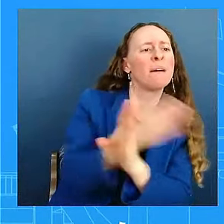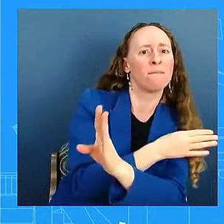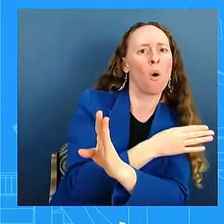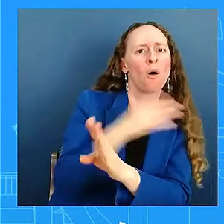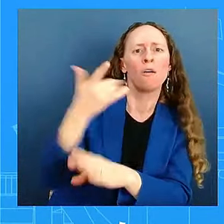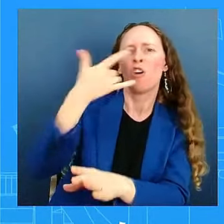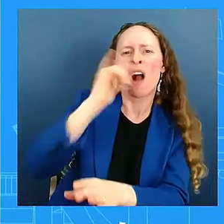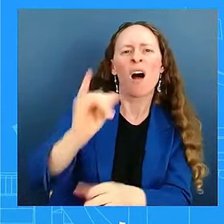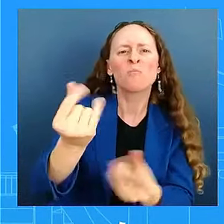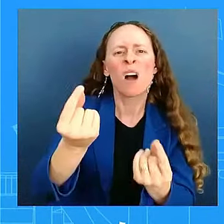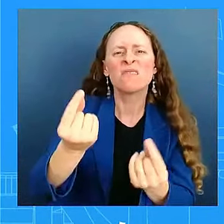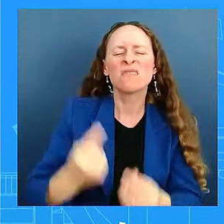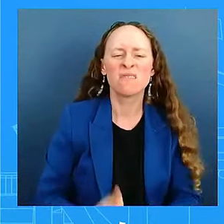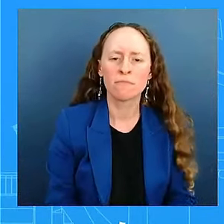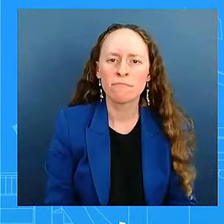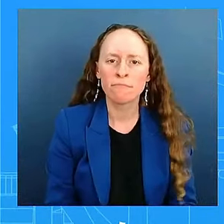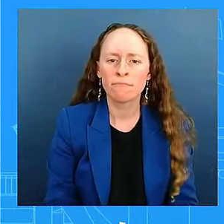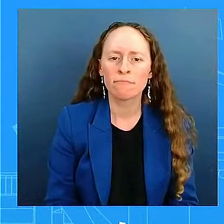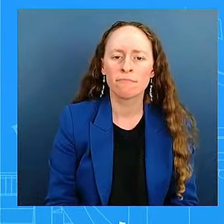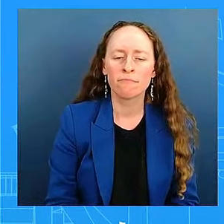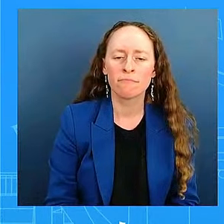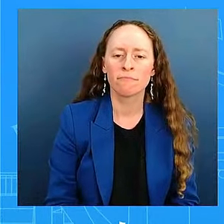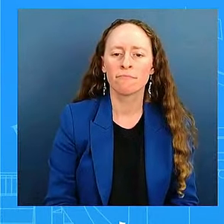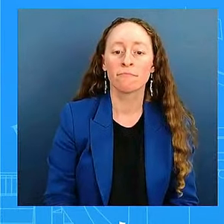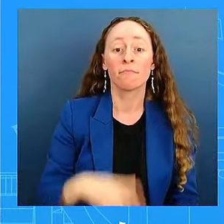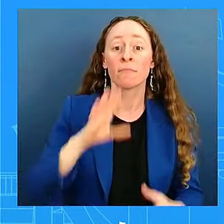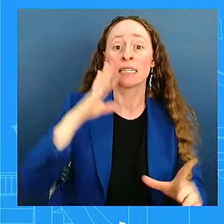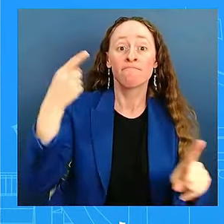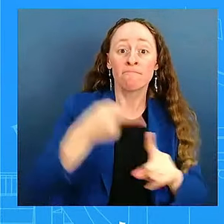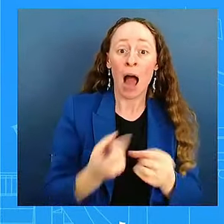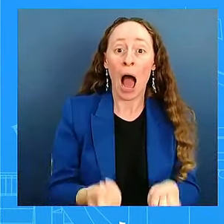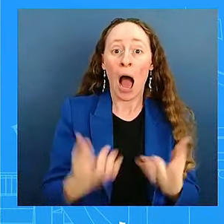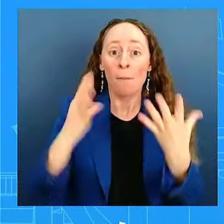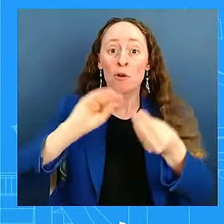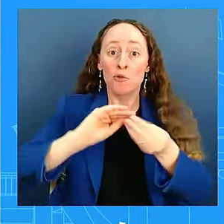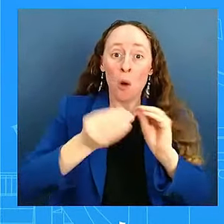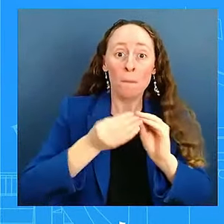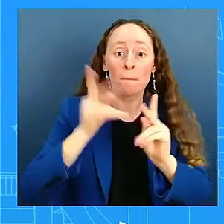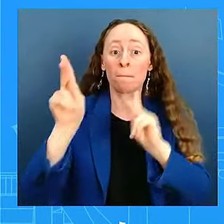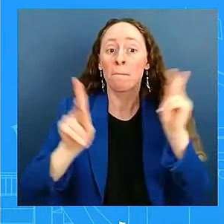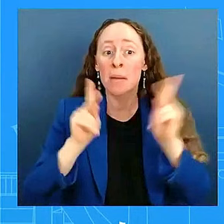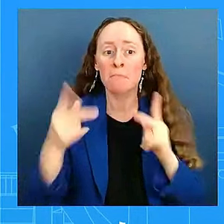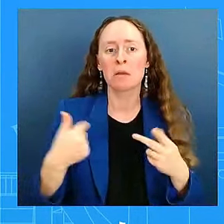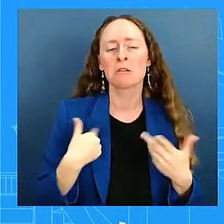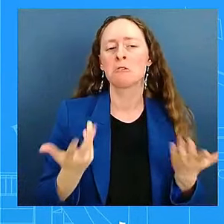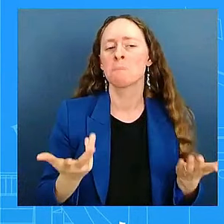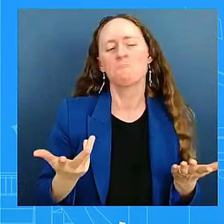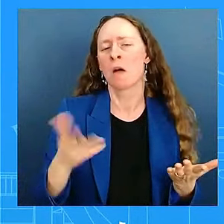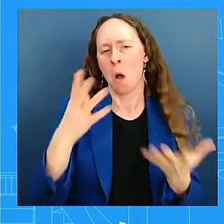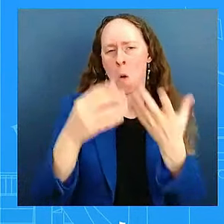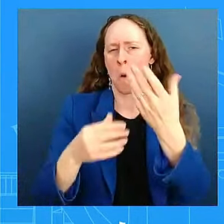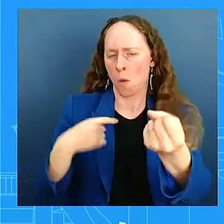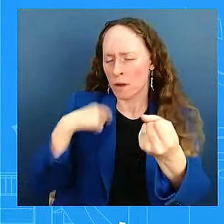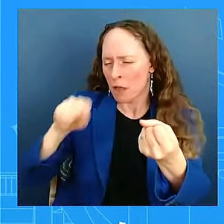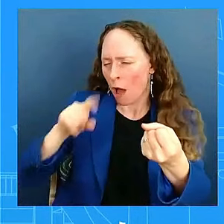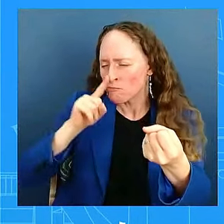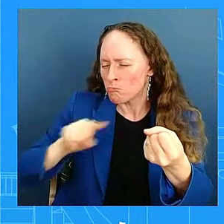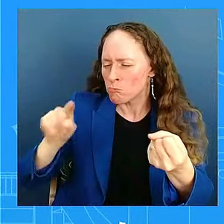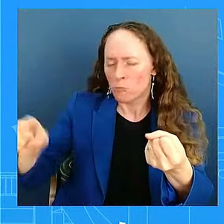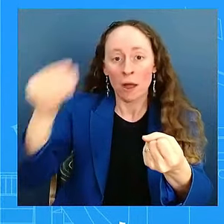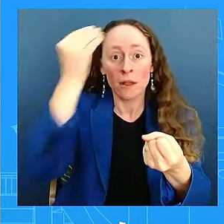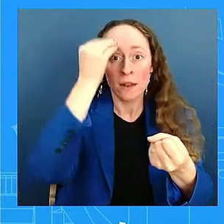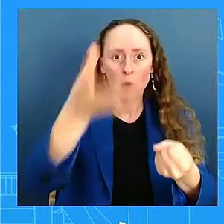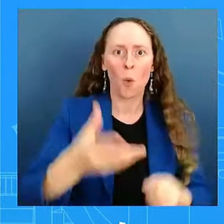the personnel already situated, but we can get you that data. Thank you, Karine. Thank you, Secretary. Despite all the